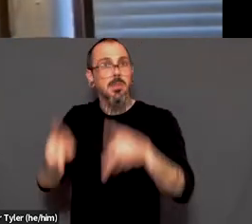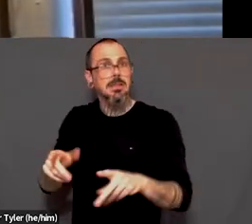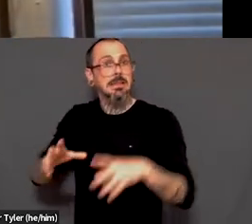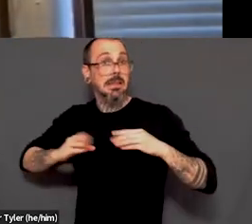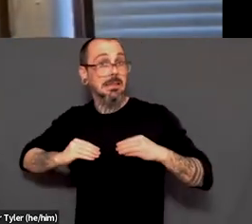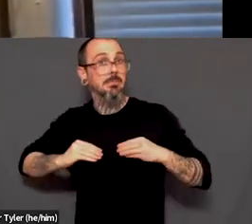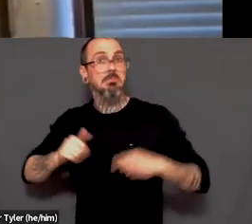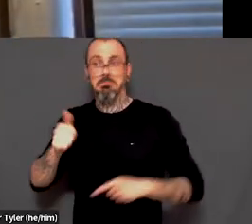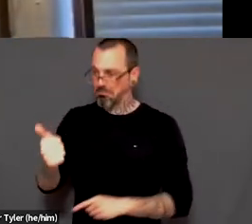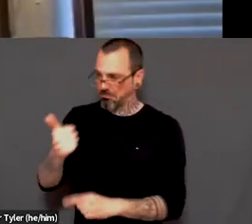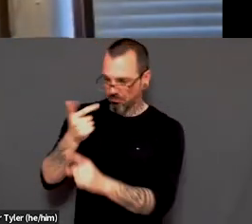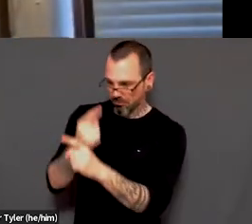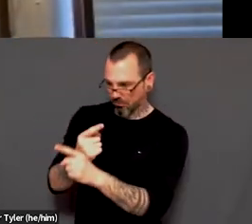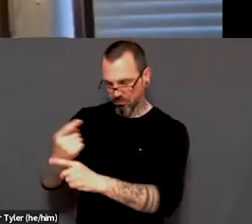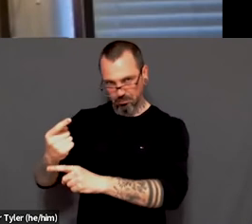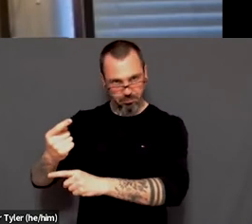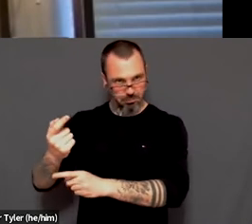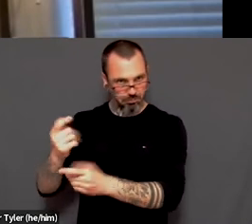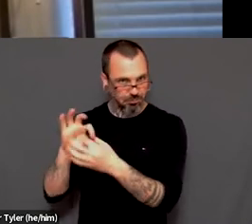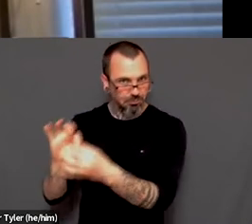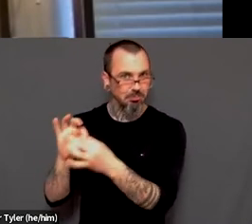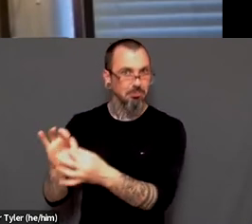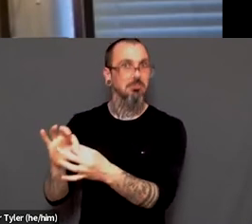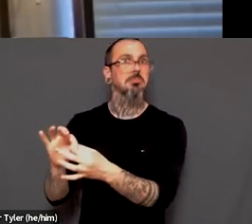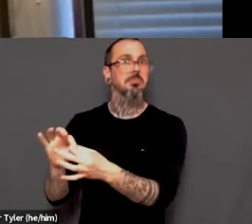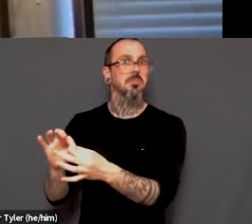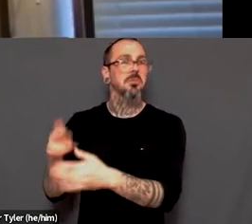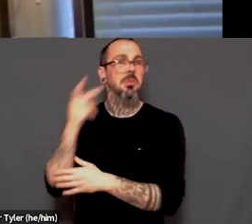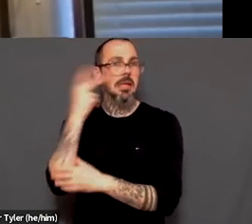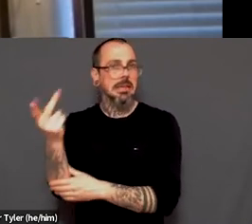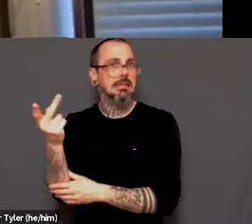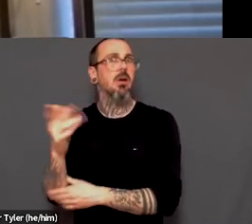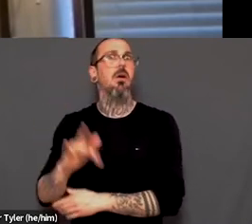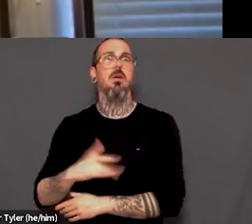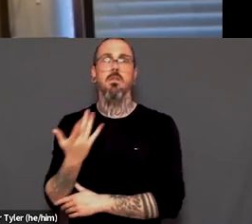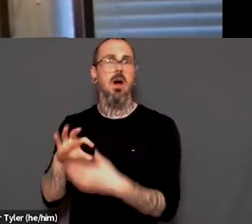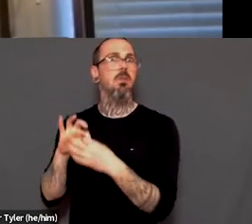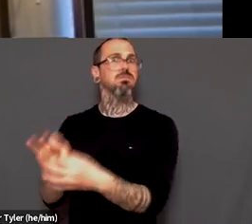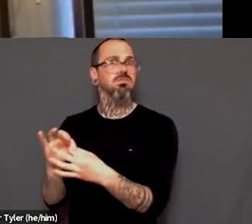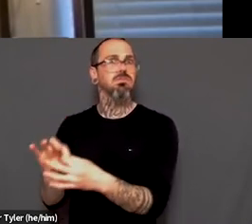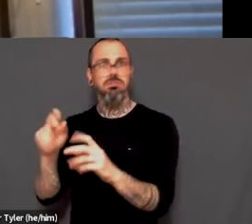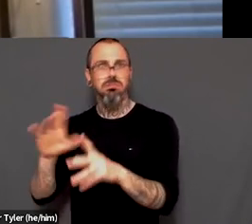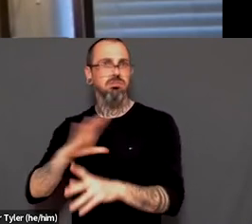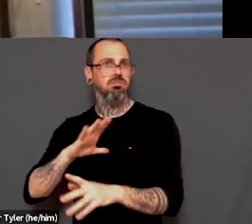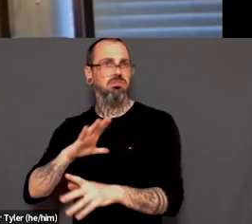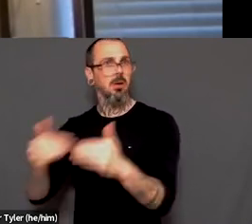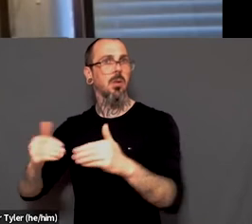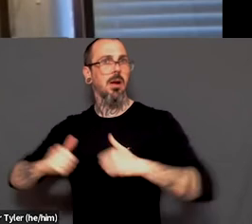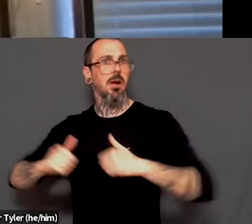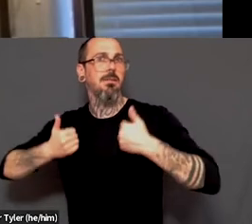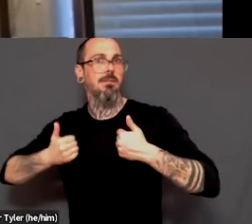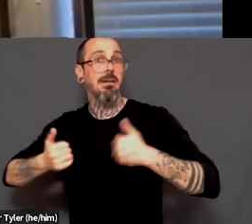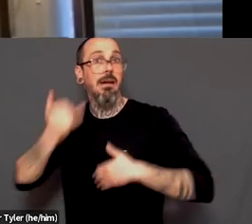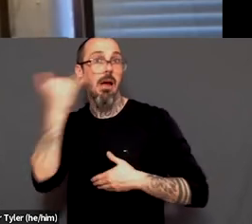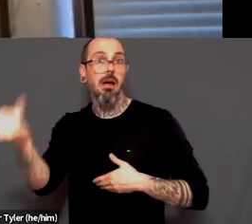to have that one person could be the difference between life and just living. And I believe like